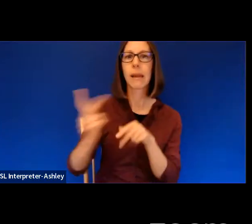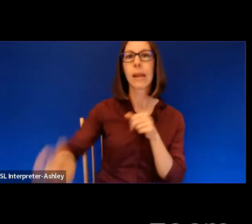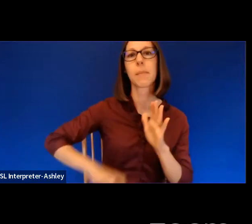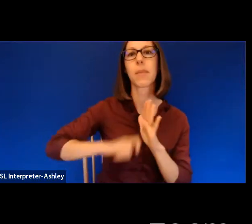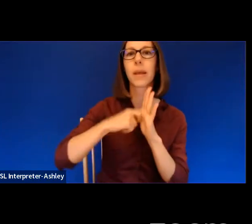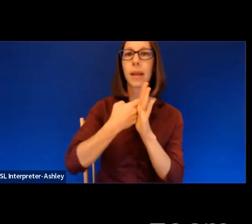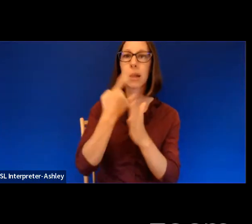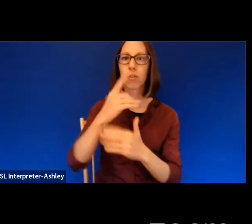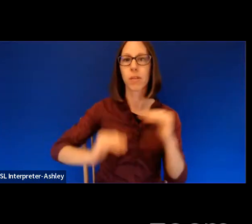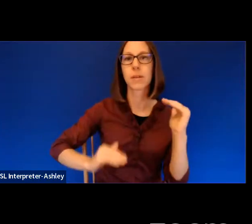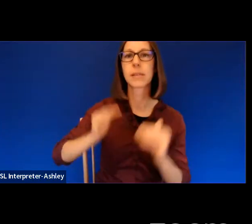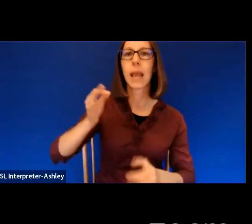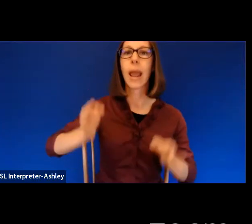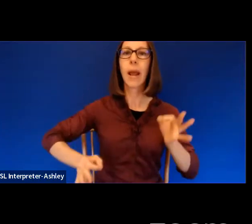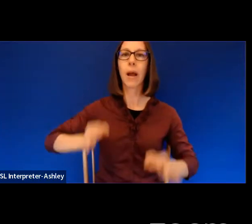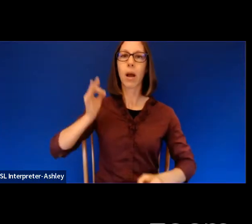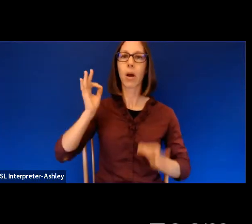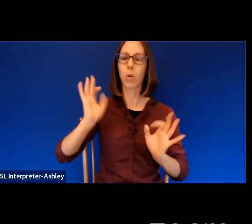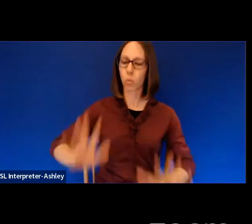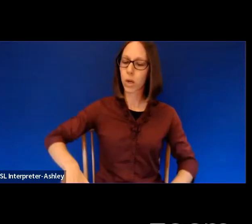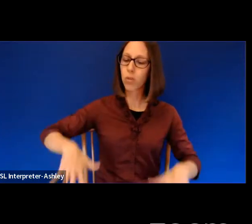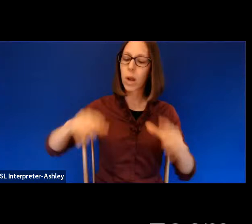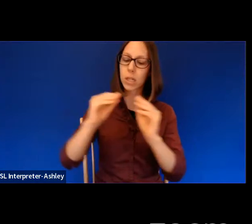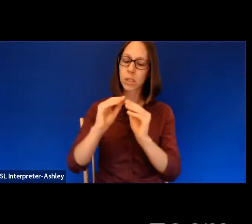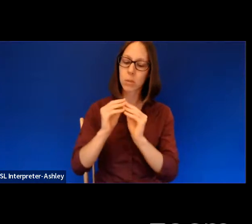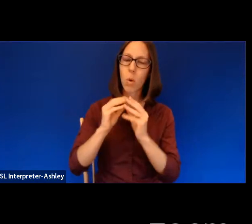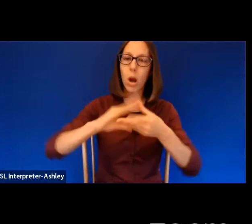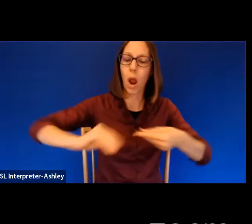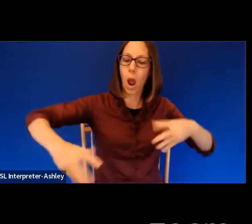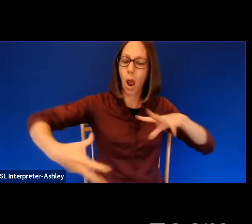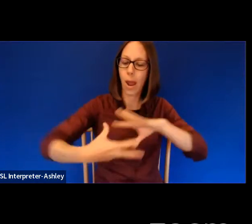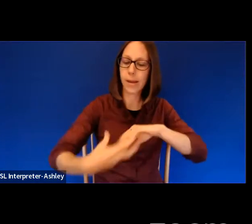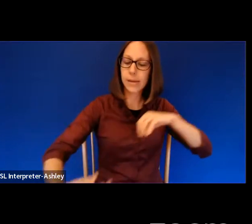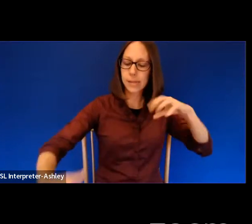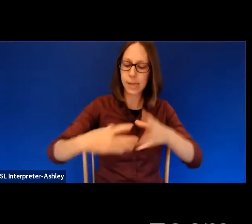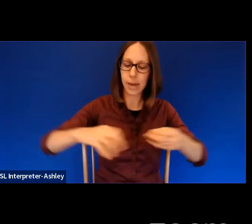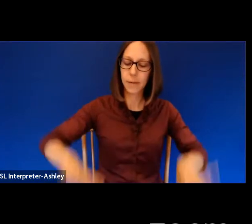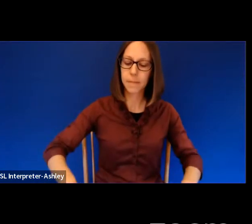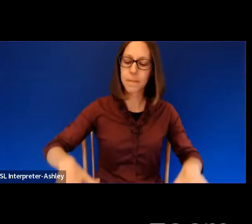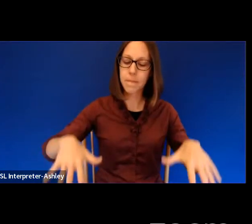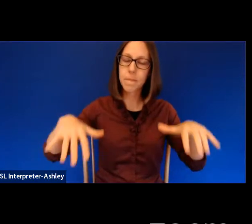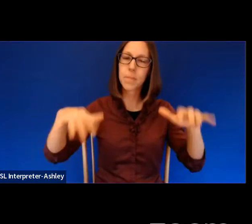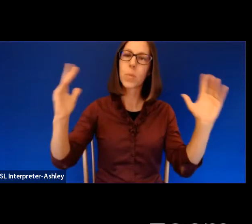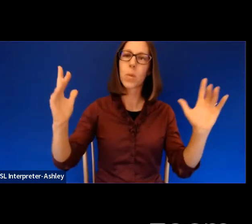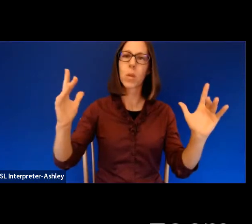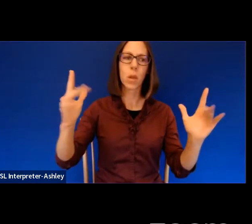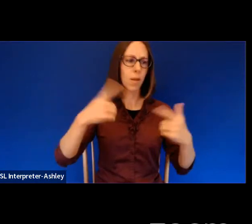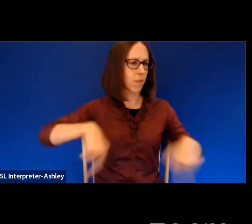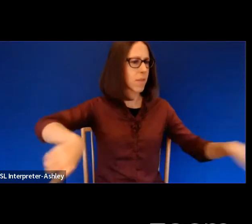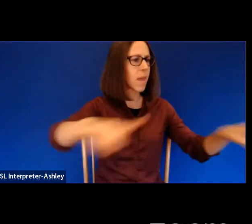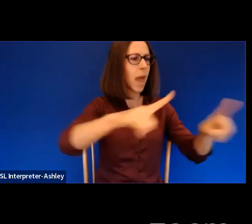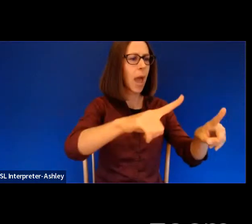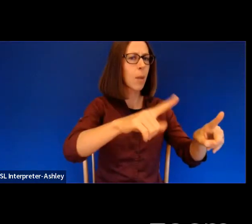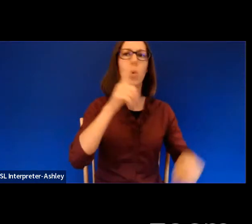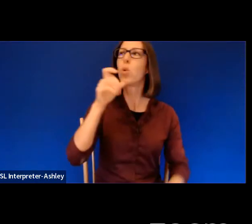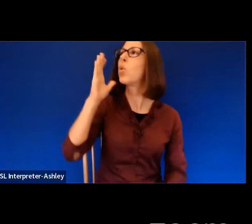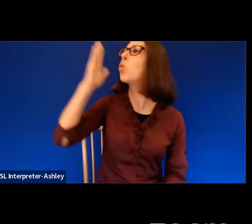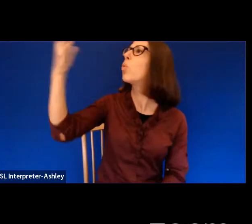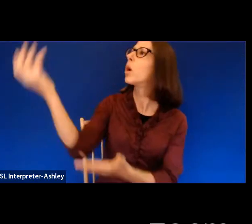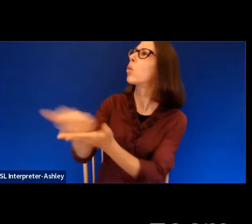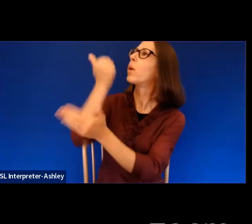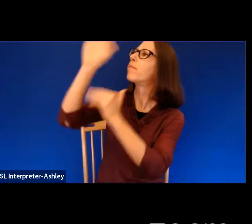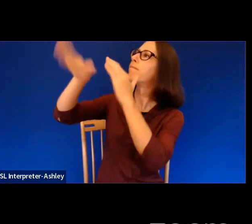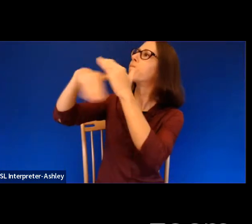we raised more than our share of. If not them, then who will win heaven? Holding